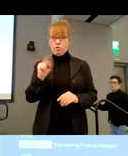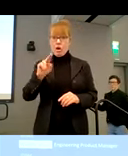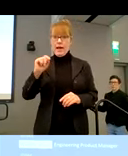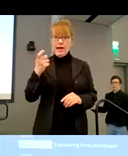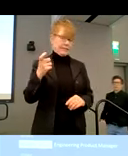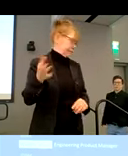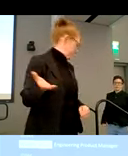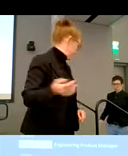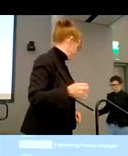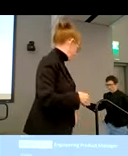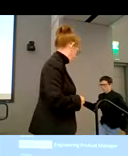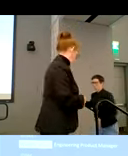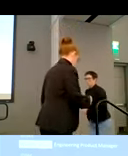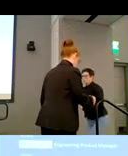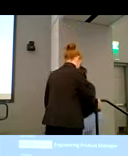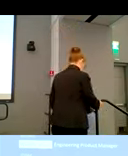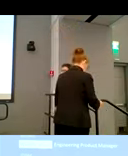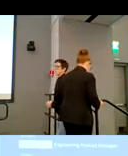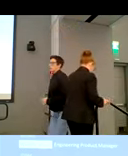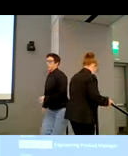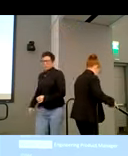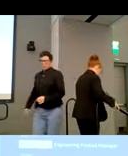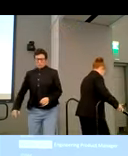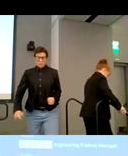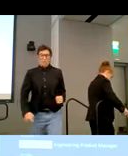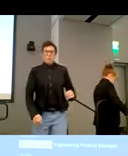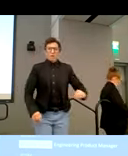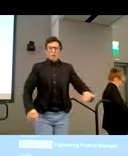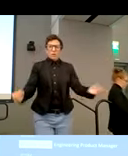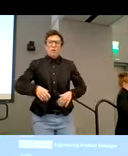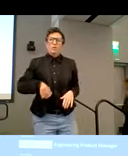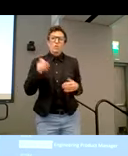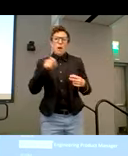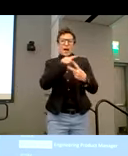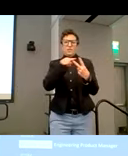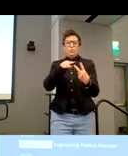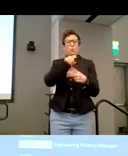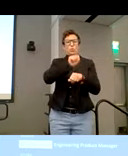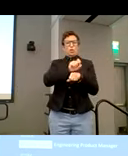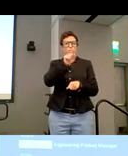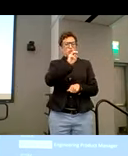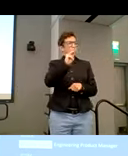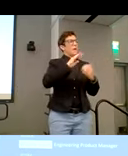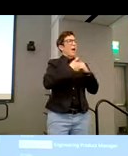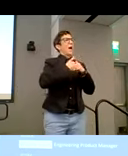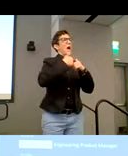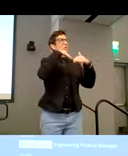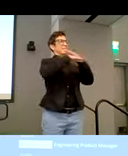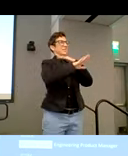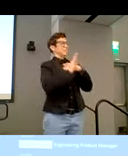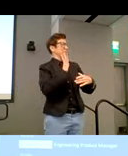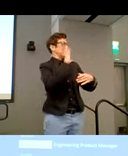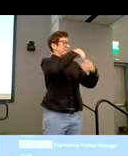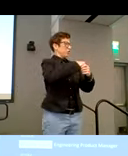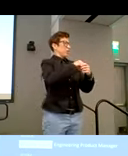again, the question is, how is accessibility integrated into your design and development processes? Sure, I'll take this one.